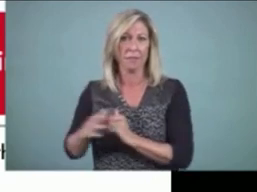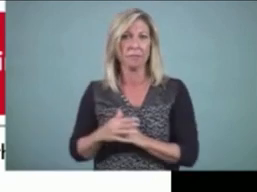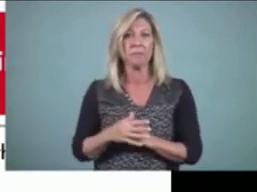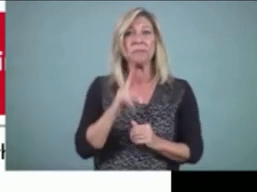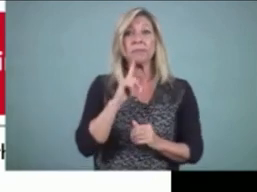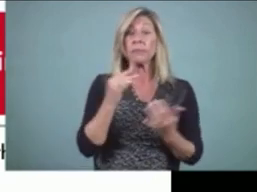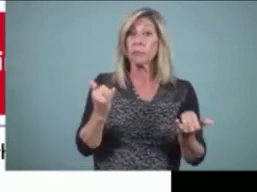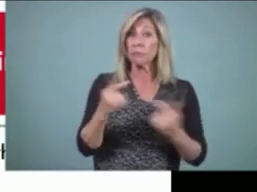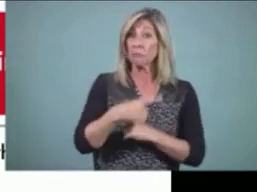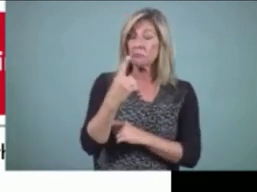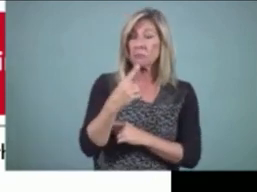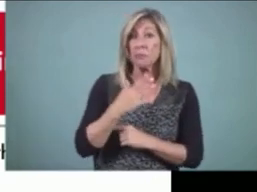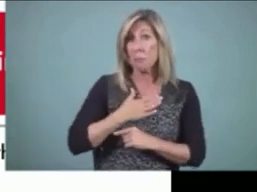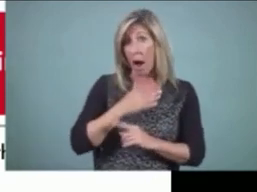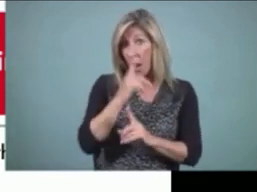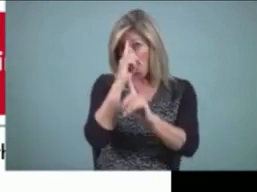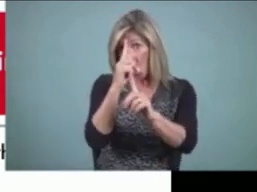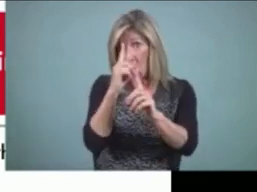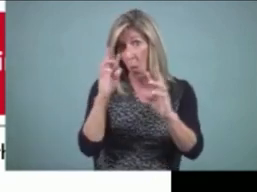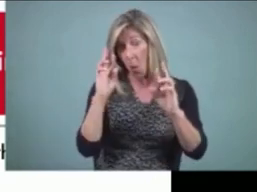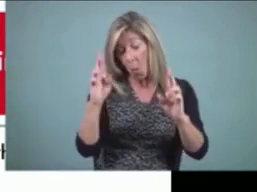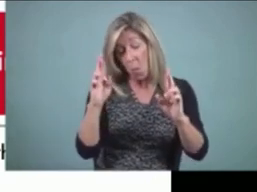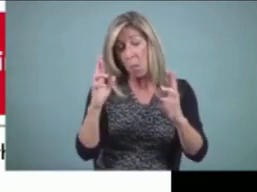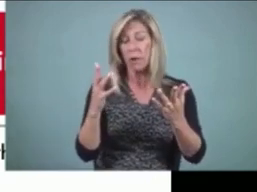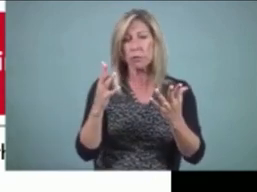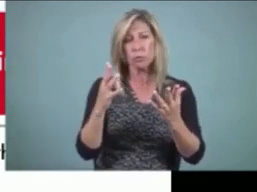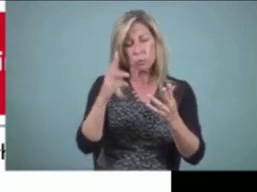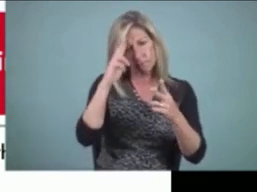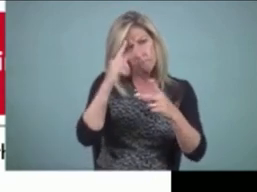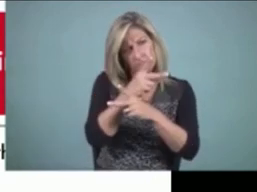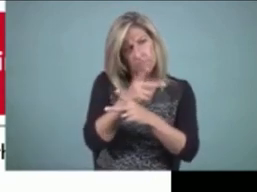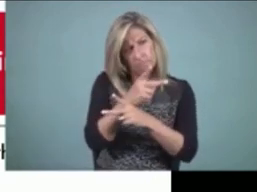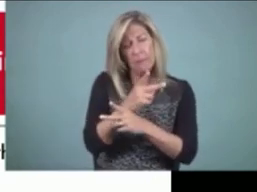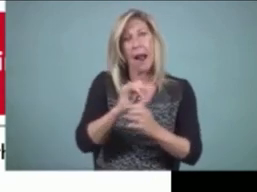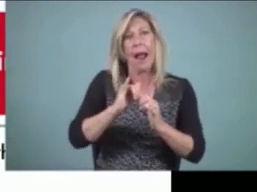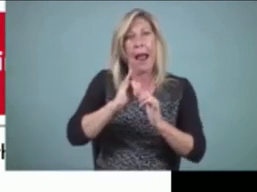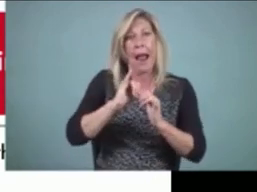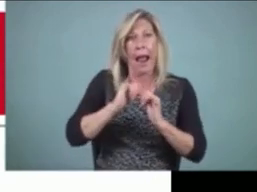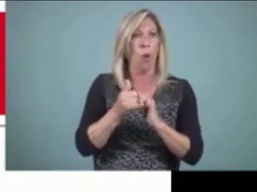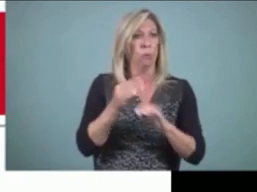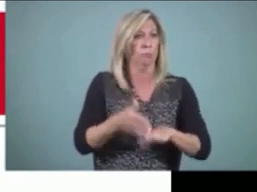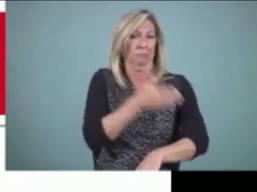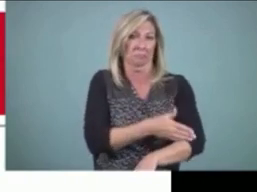educational nut in teaching writing. Next slide, please.